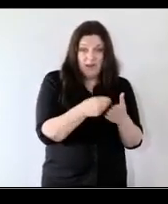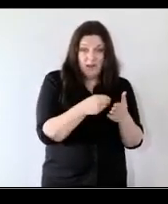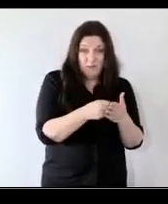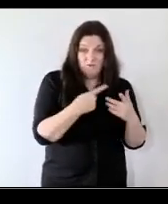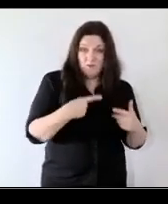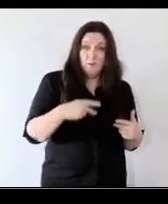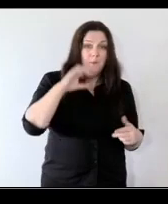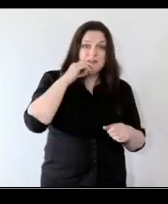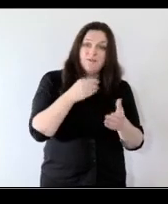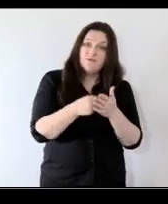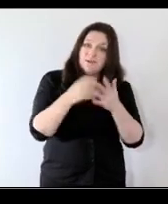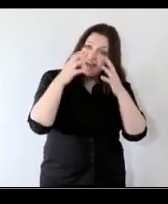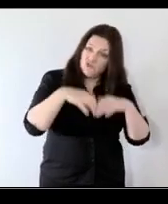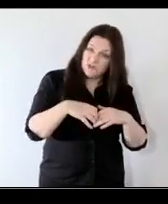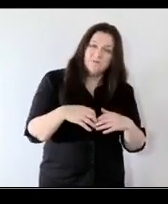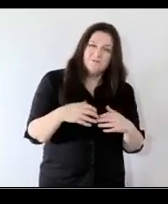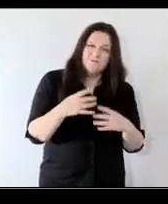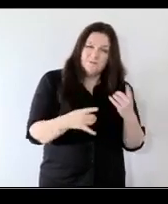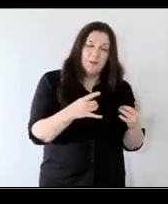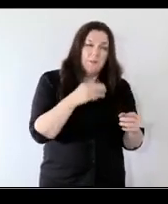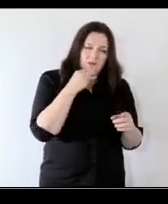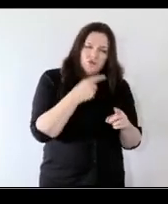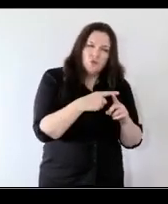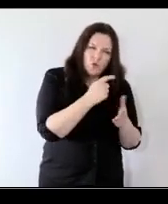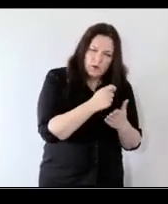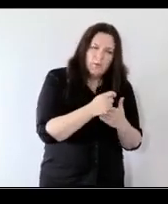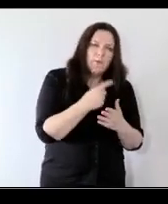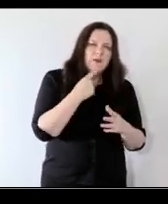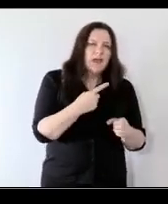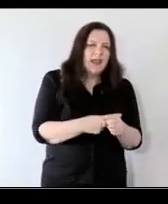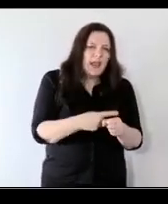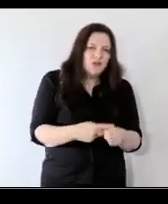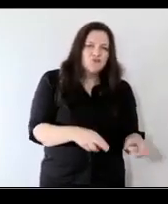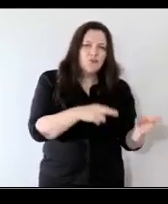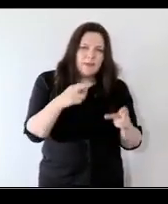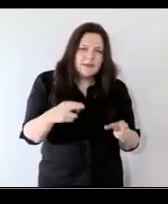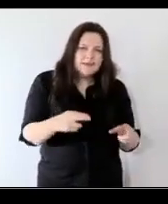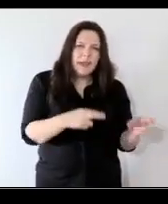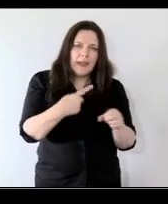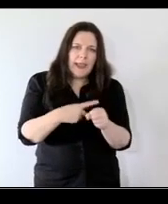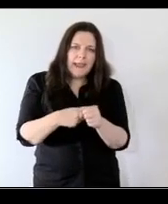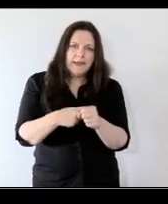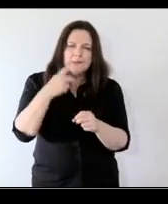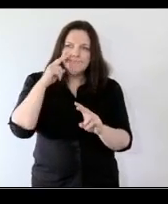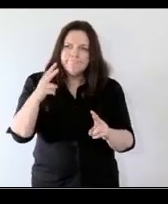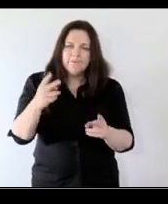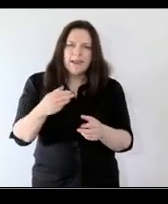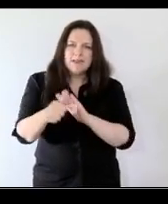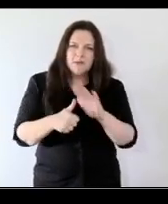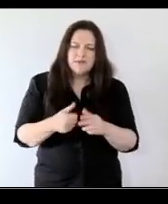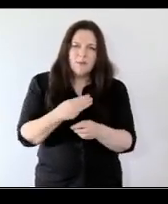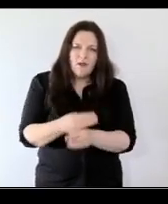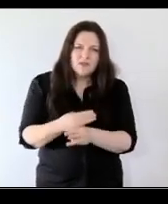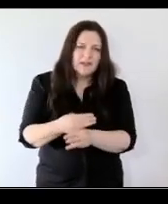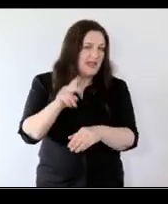recession and we do see that kind of that recurrent or persistent exposure to poverty has an impact on all outcomes